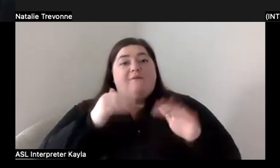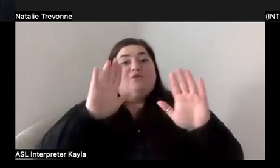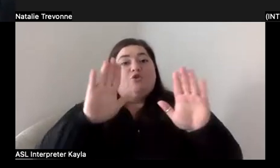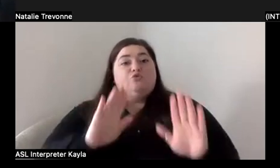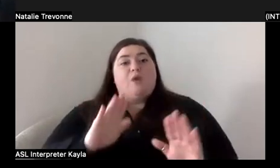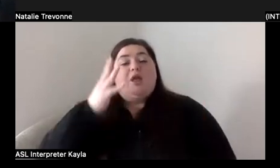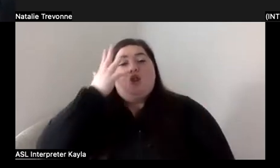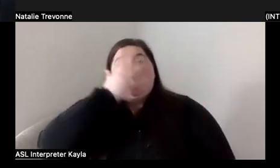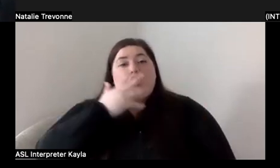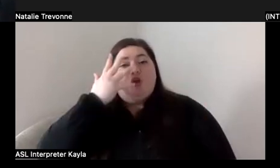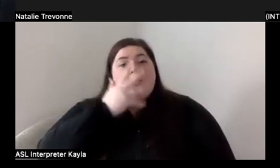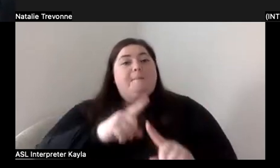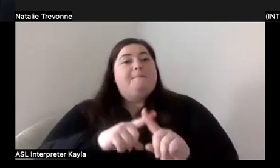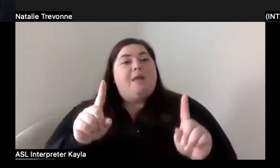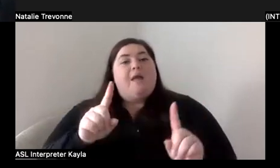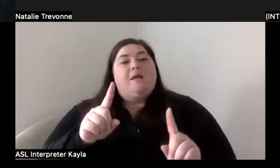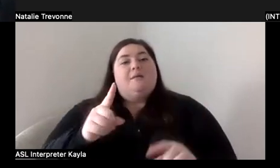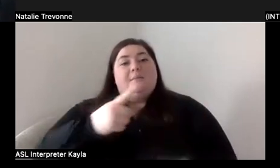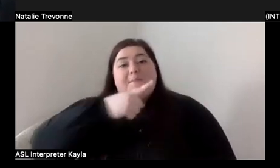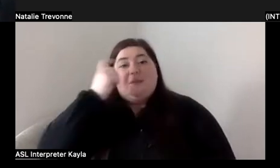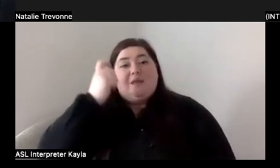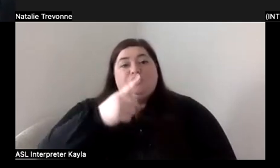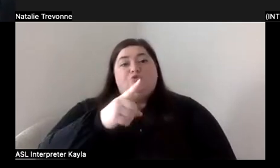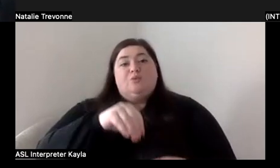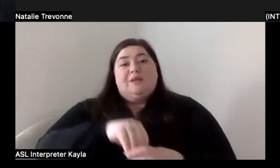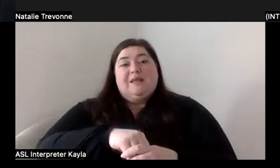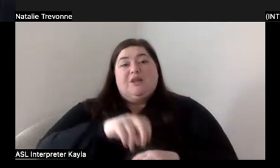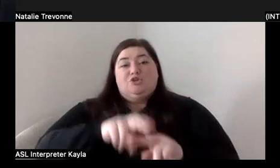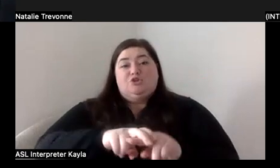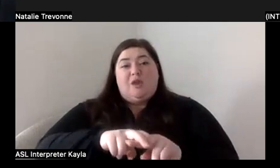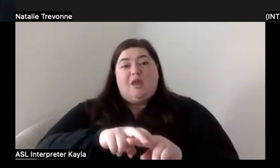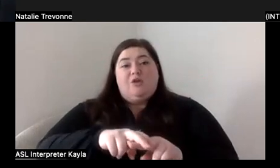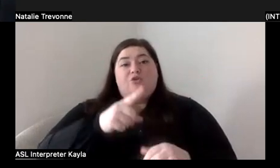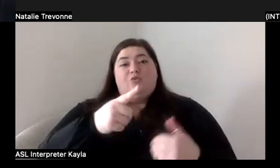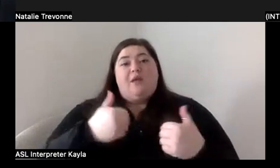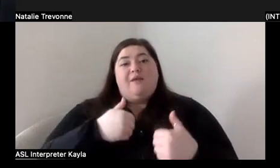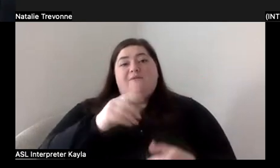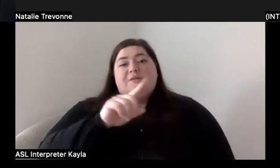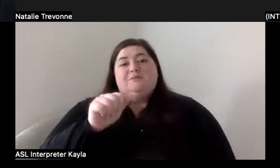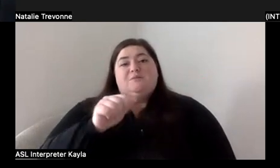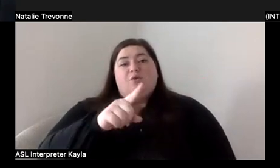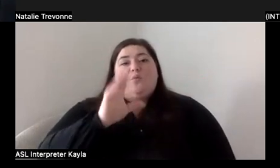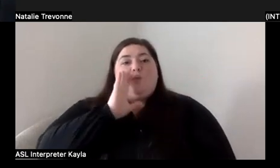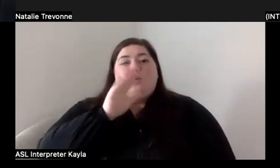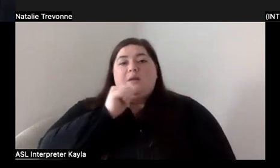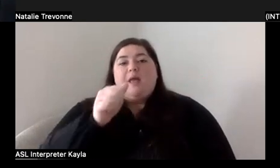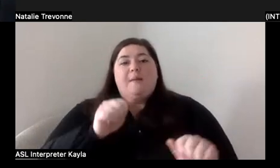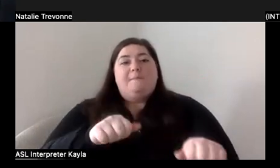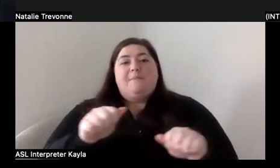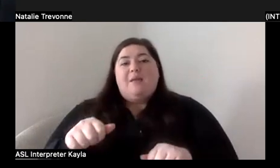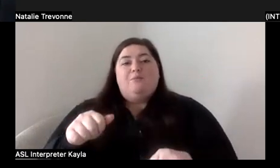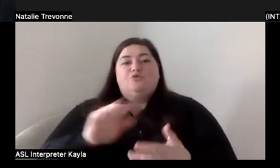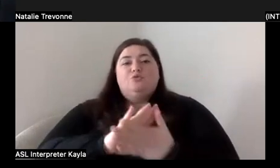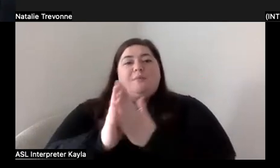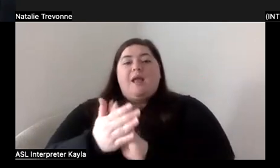But because you in a wheelchair, you have a disability, you will not be able to model. So I